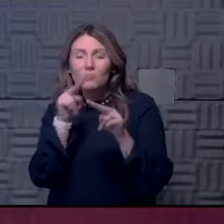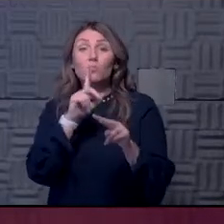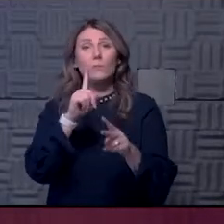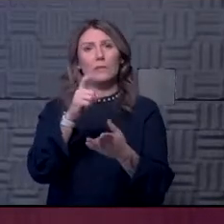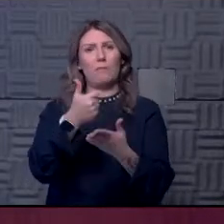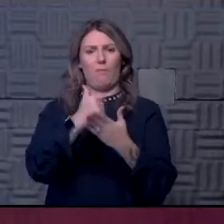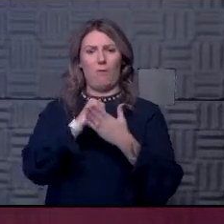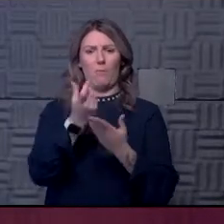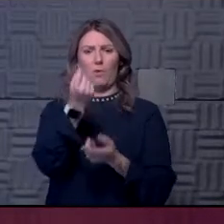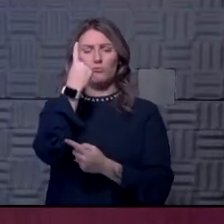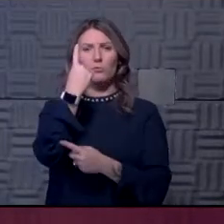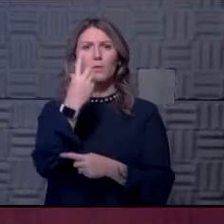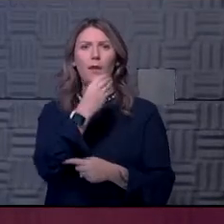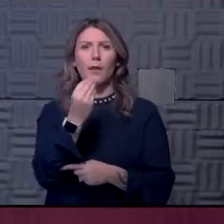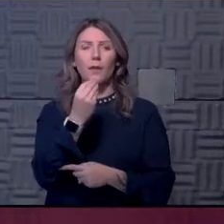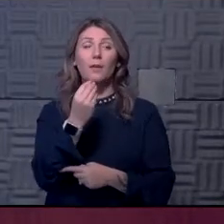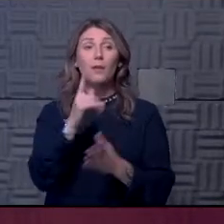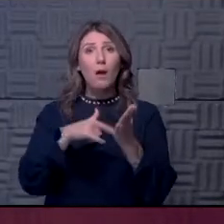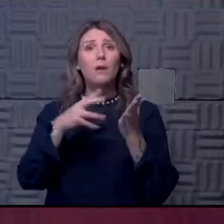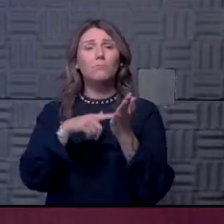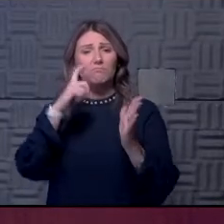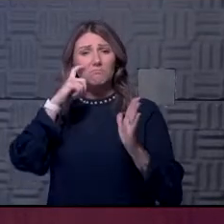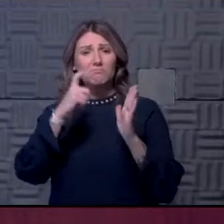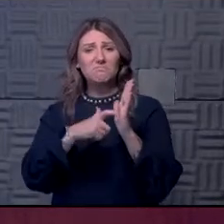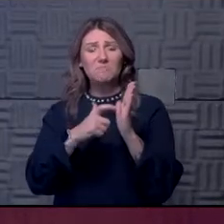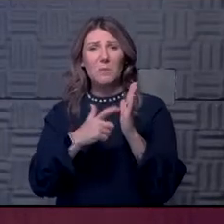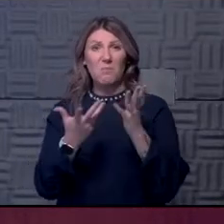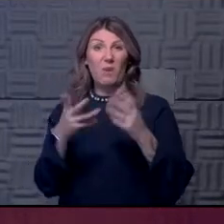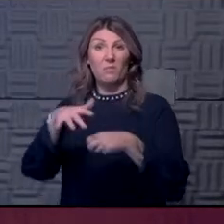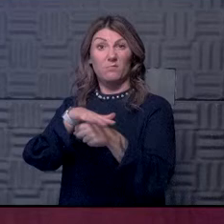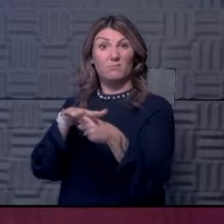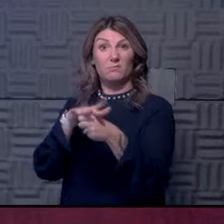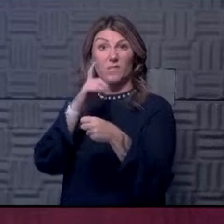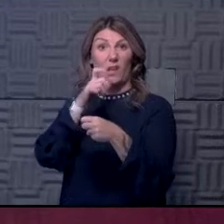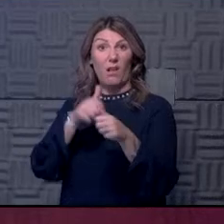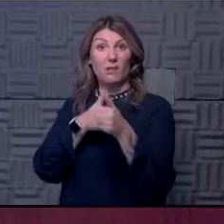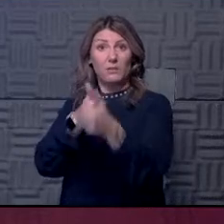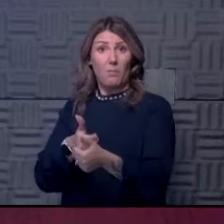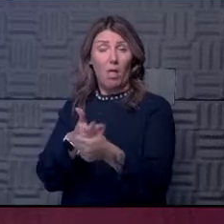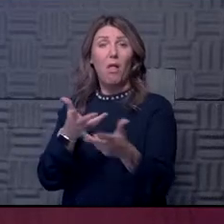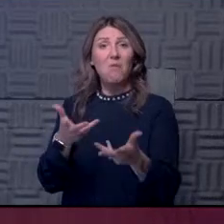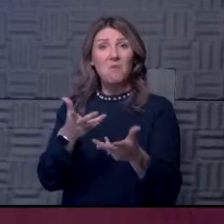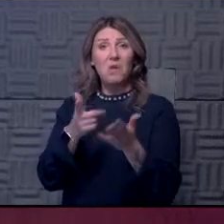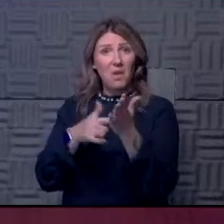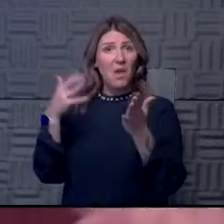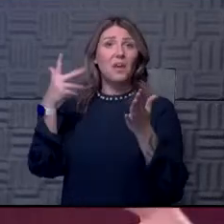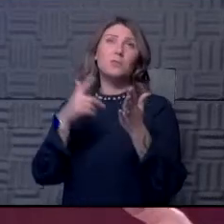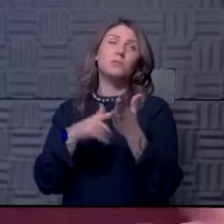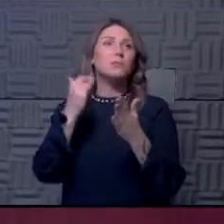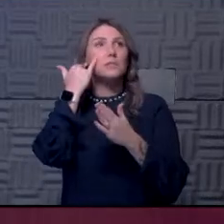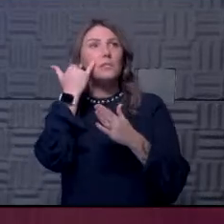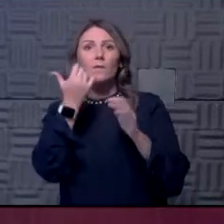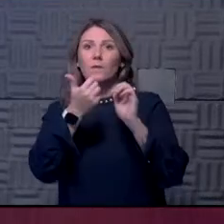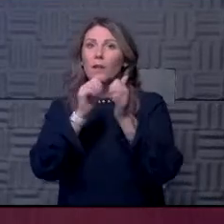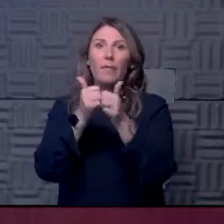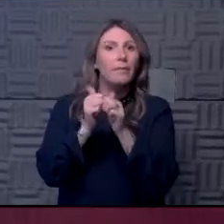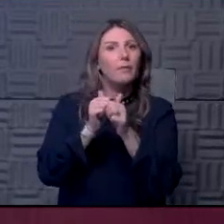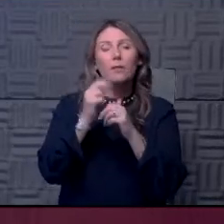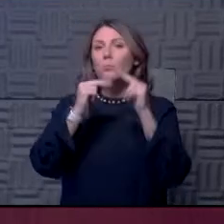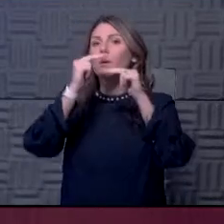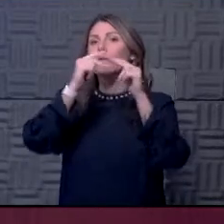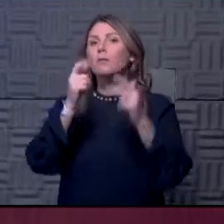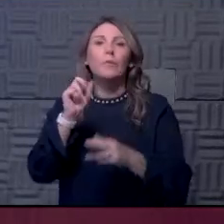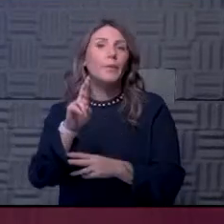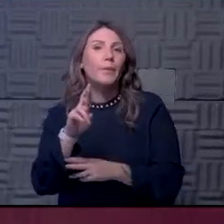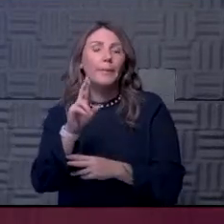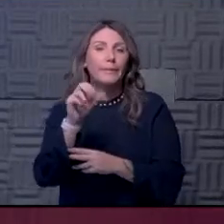understand. And, and, occasionally identify some spots for us where maybe we haven't been quite as compliant. And occasionally, whether it's in one of the athletic facilities or,